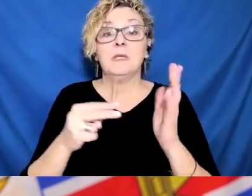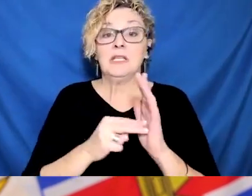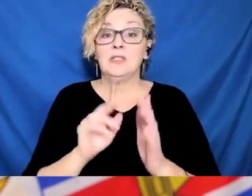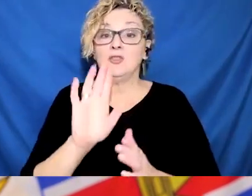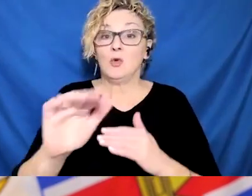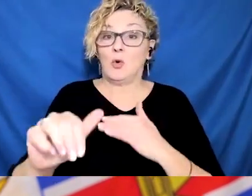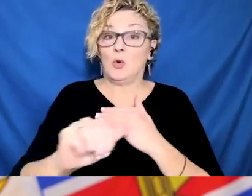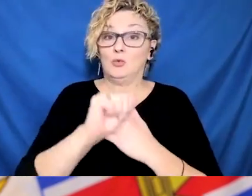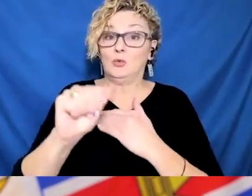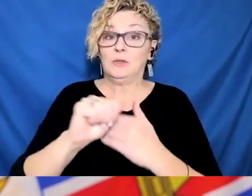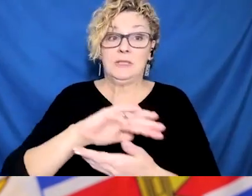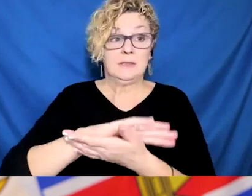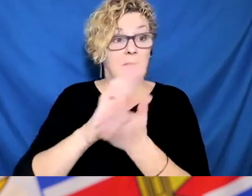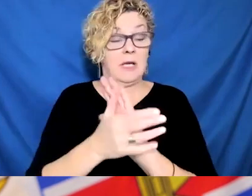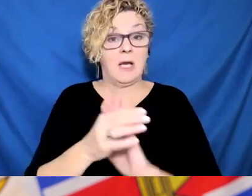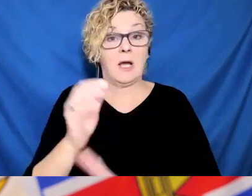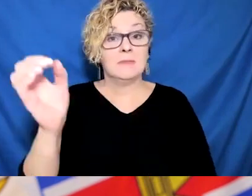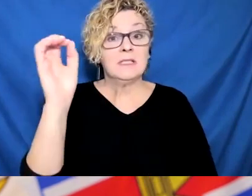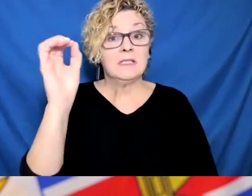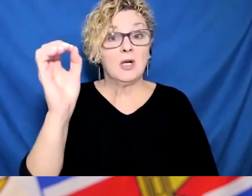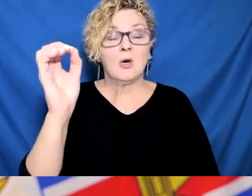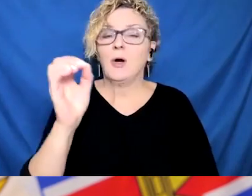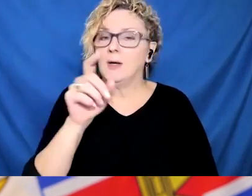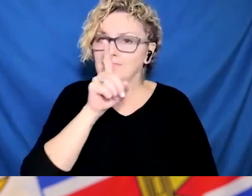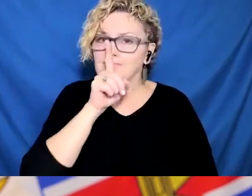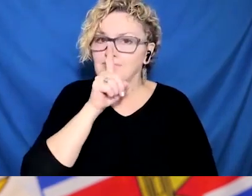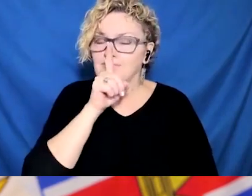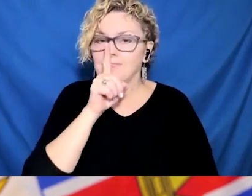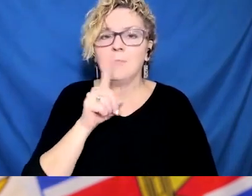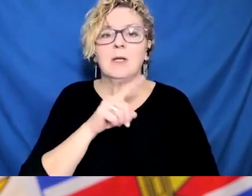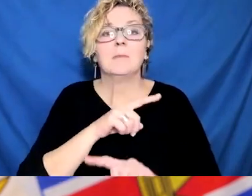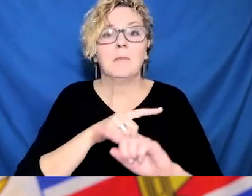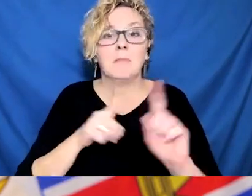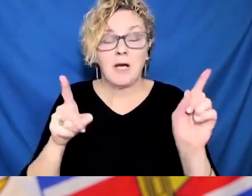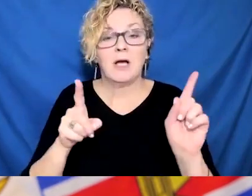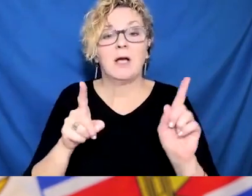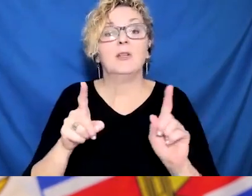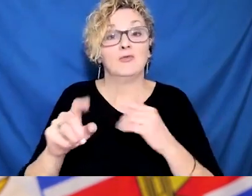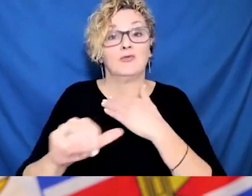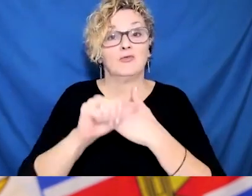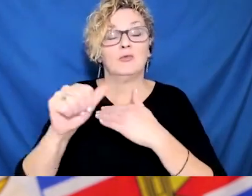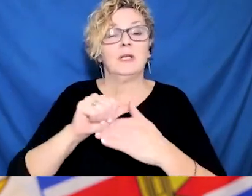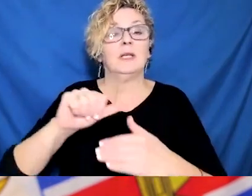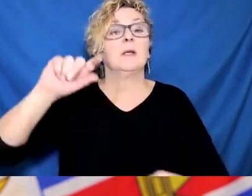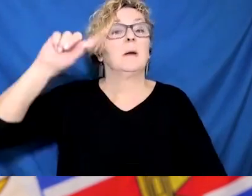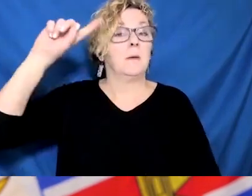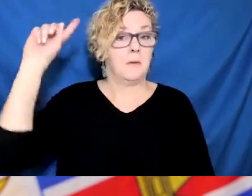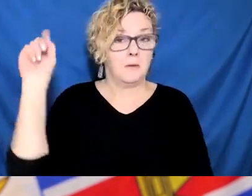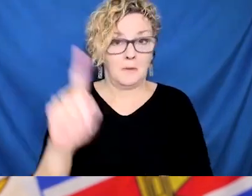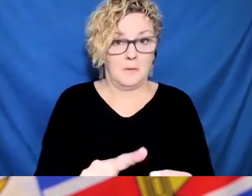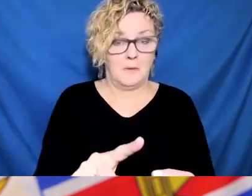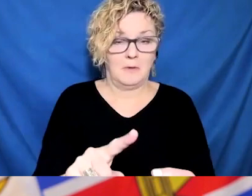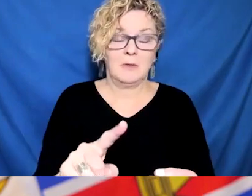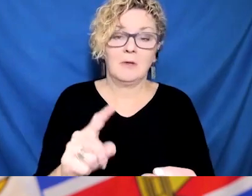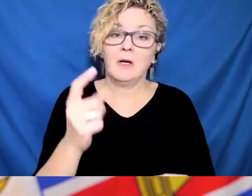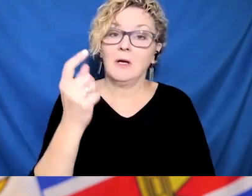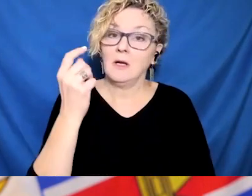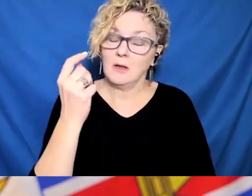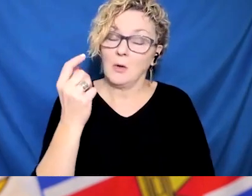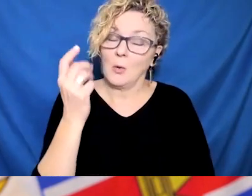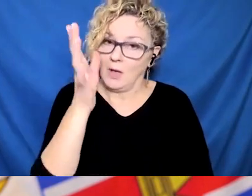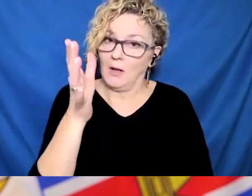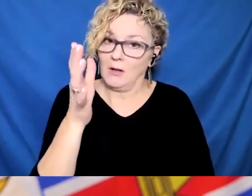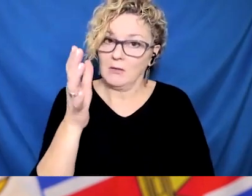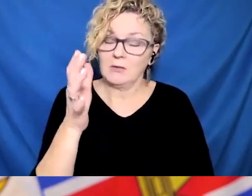the board as if we've been exposed. So the next question is what happens if you or a family member starts to feel